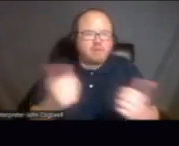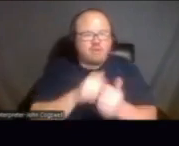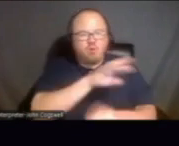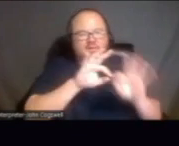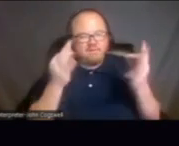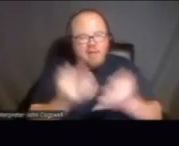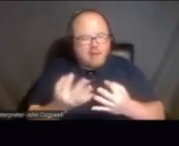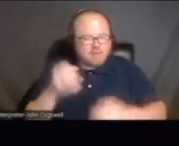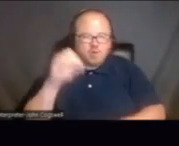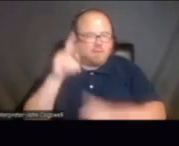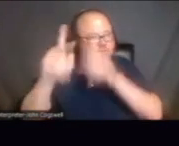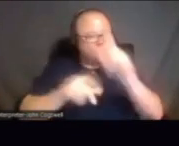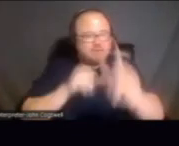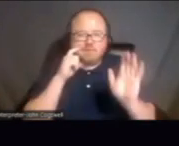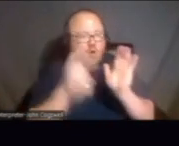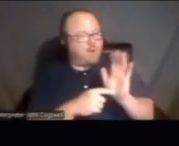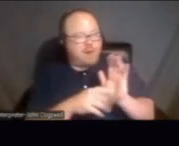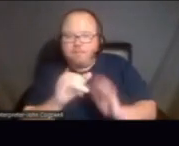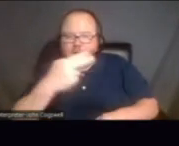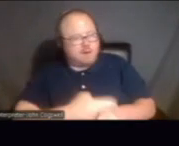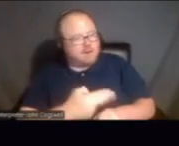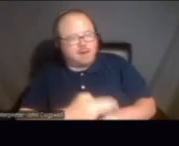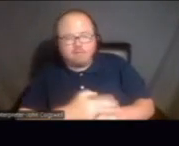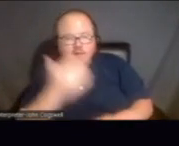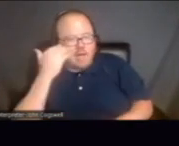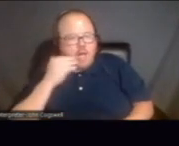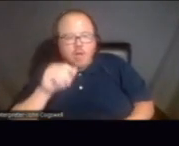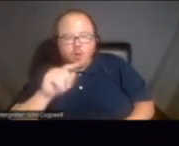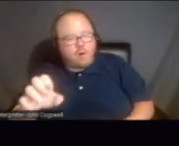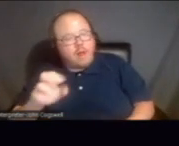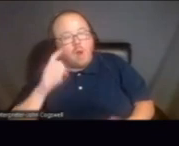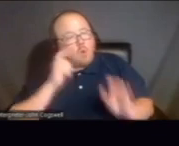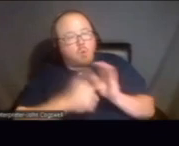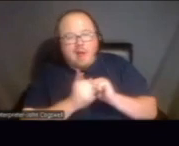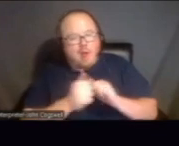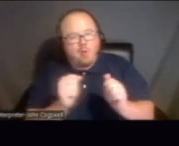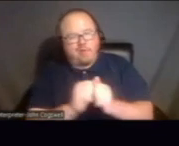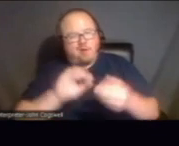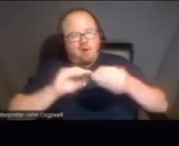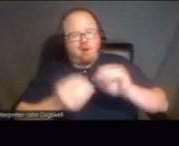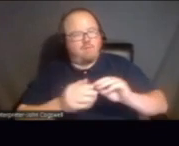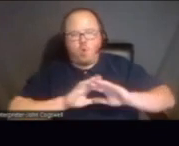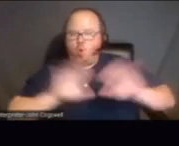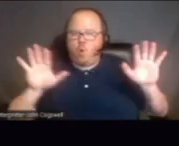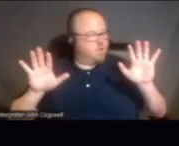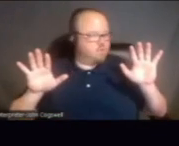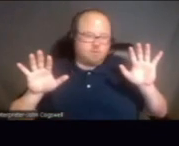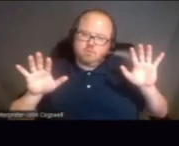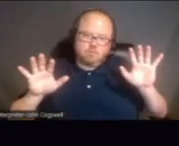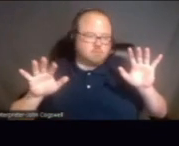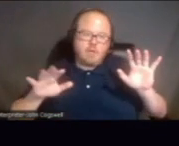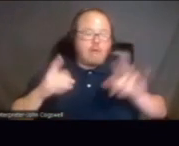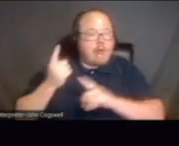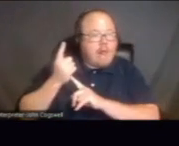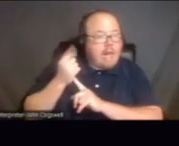So people were not recognized by name. They were recognized by a number, right? So that's no longer the case. Just last